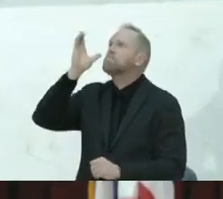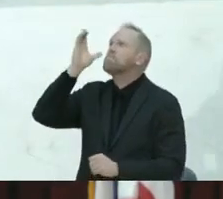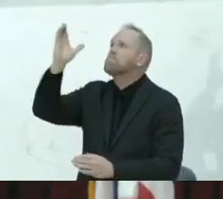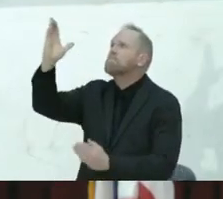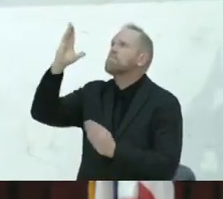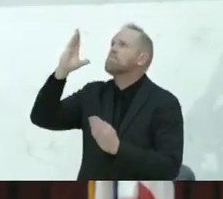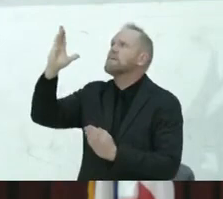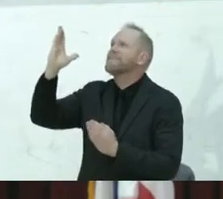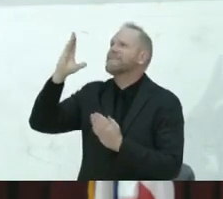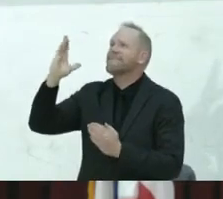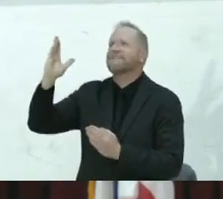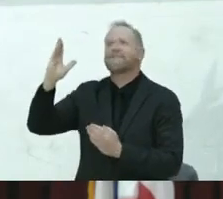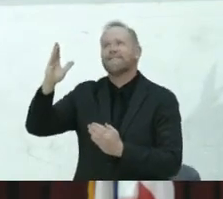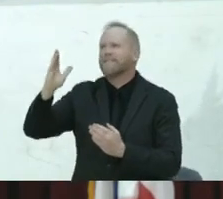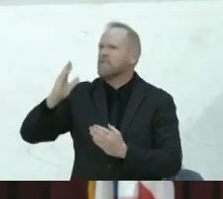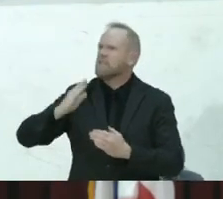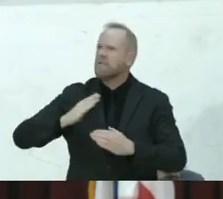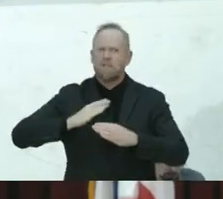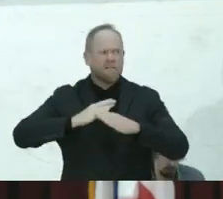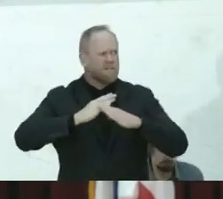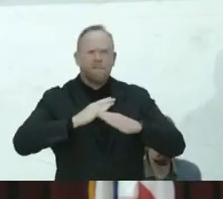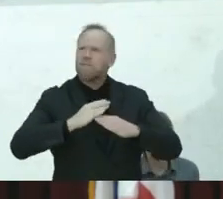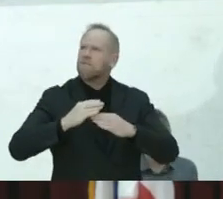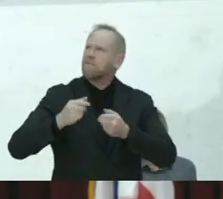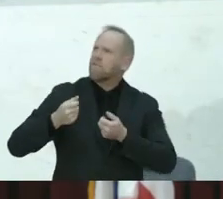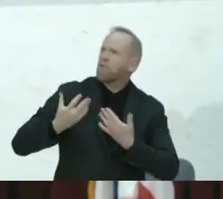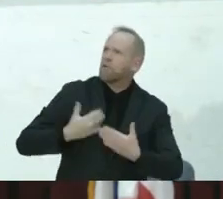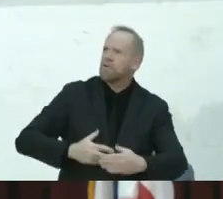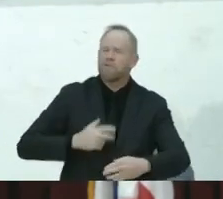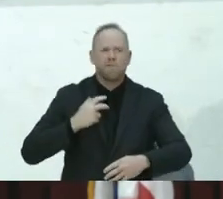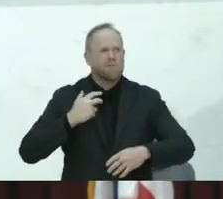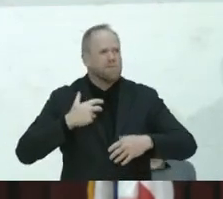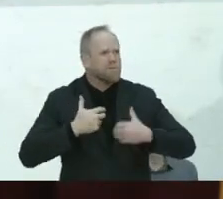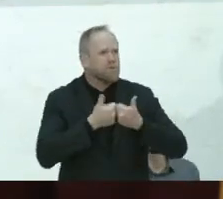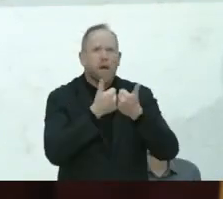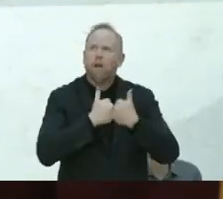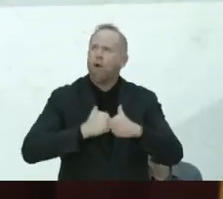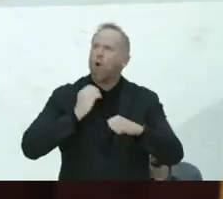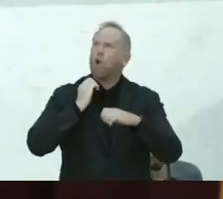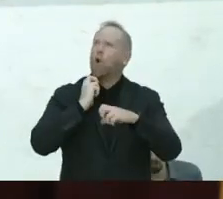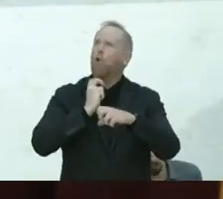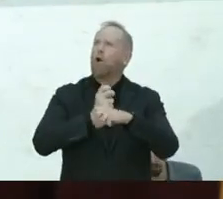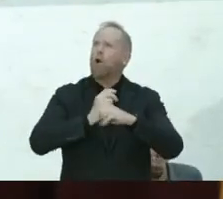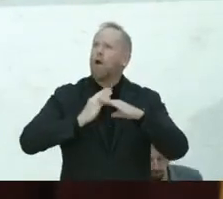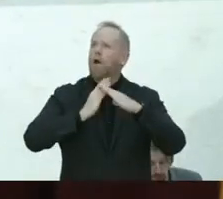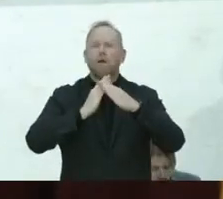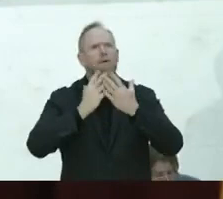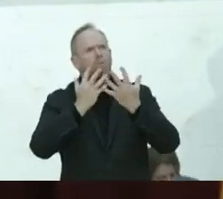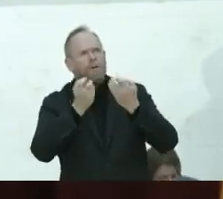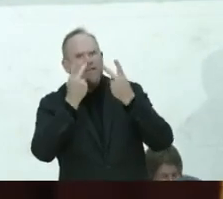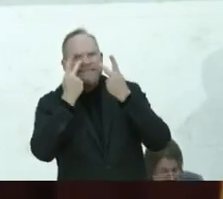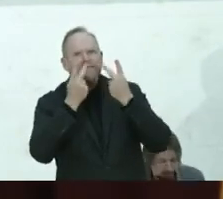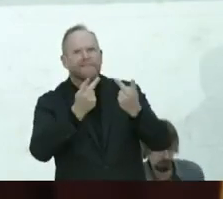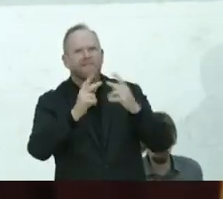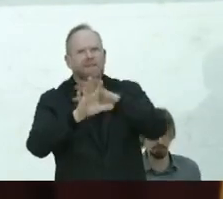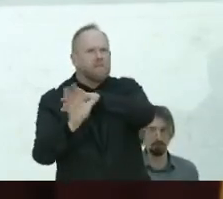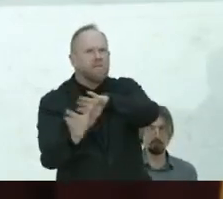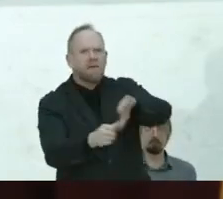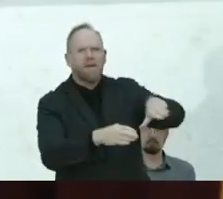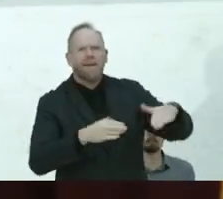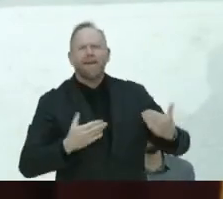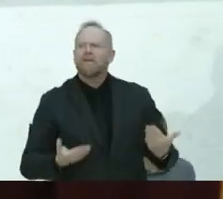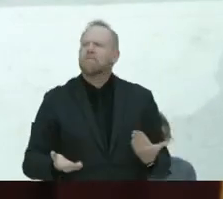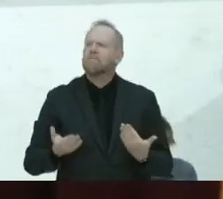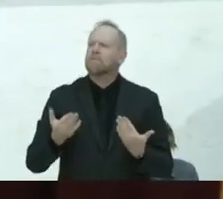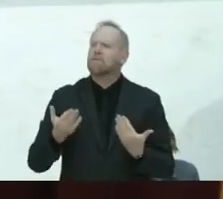don't make it hard to know if we should believe the things that we see tell us should